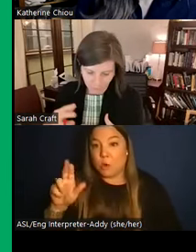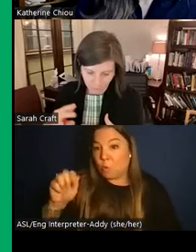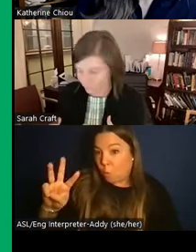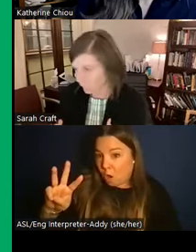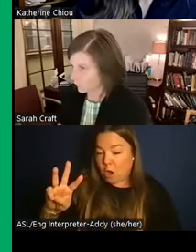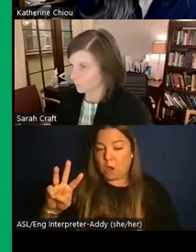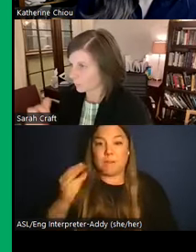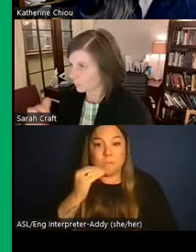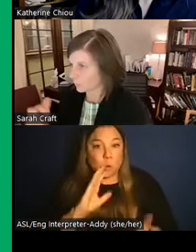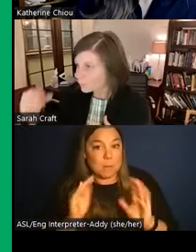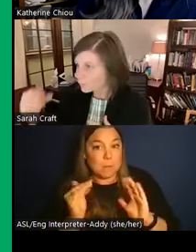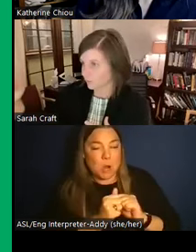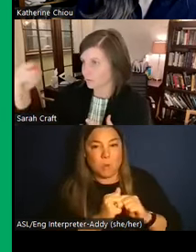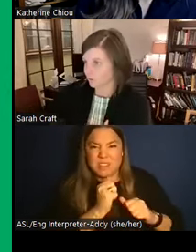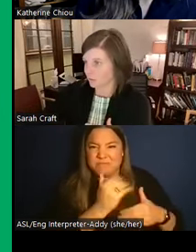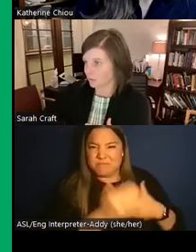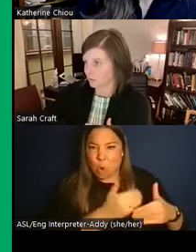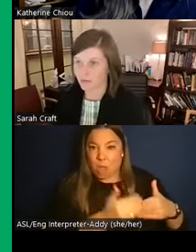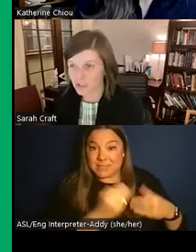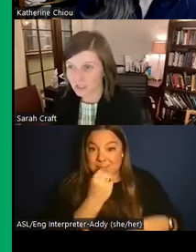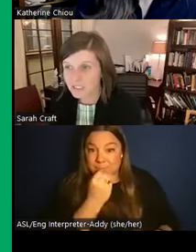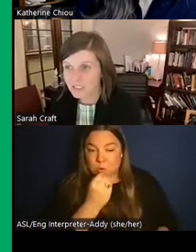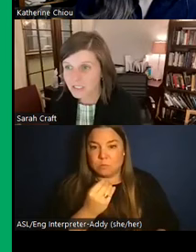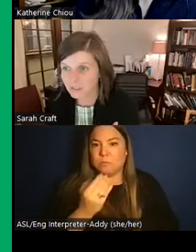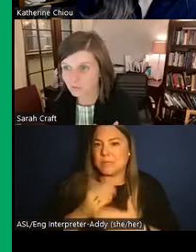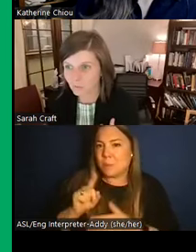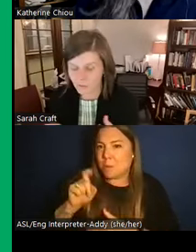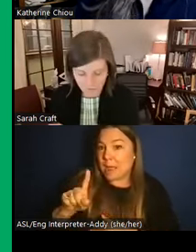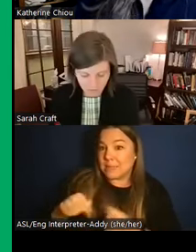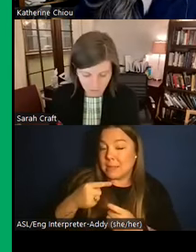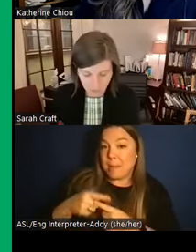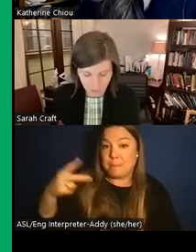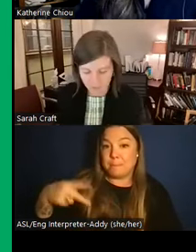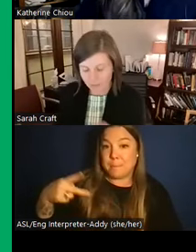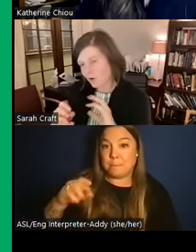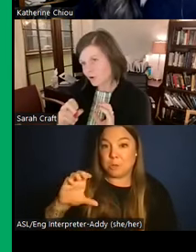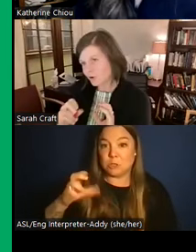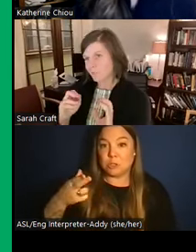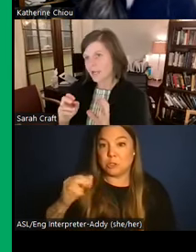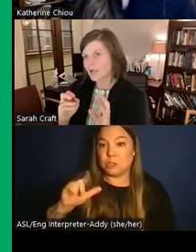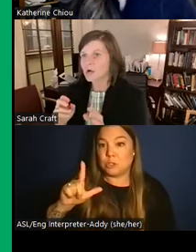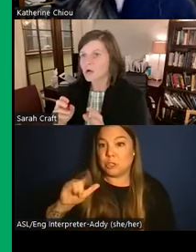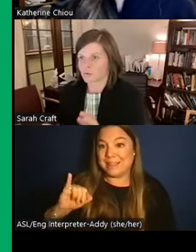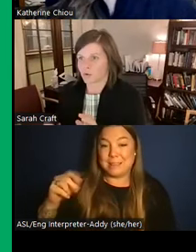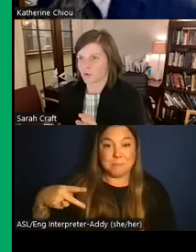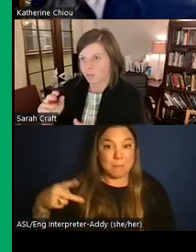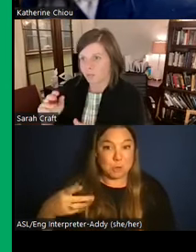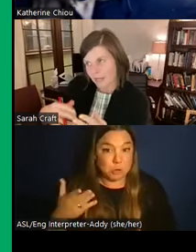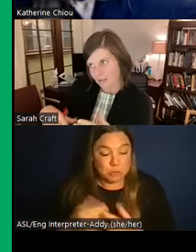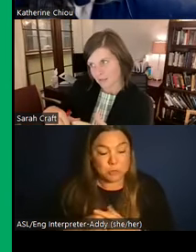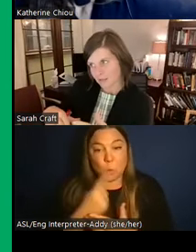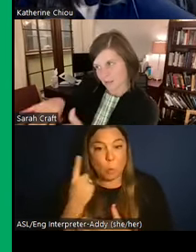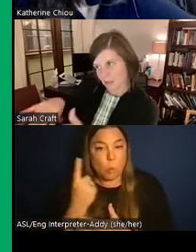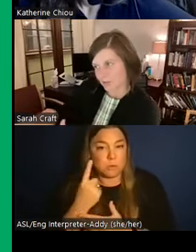processed. There was specifically a question about chilies. And I wonder if that might sort of